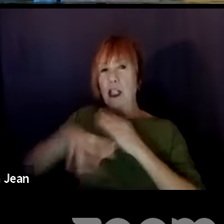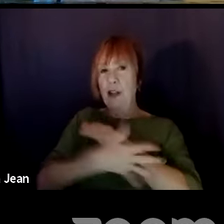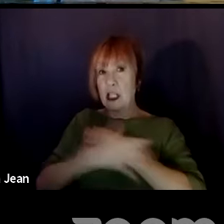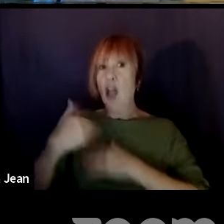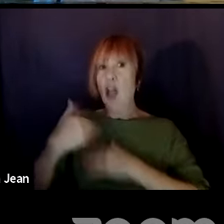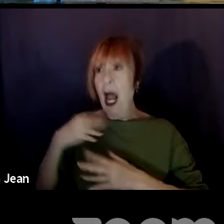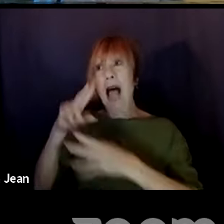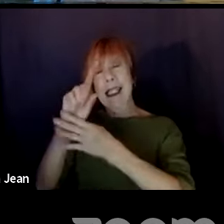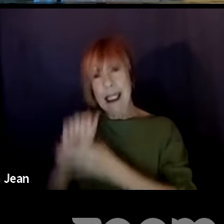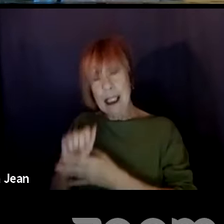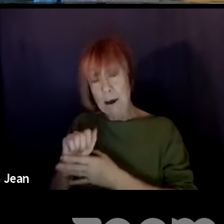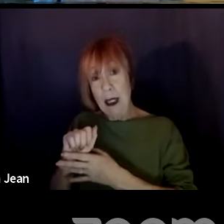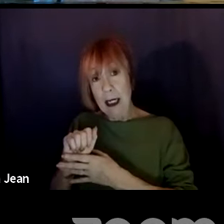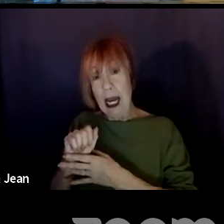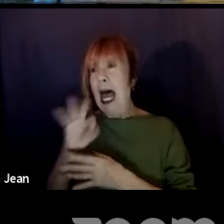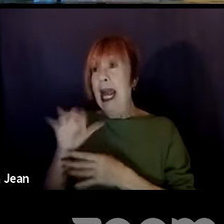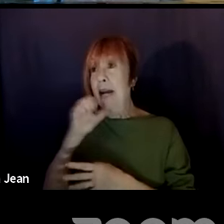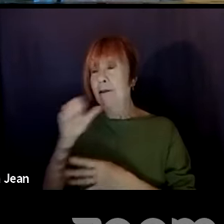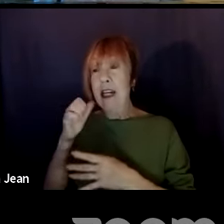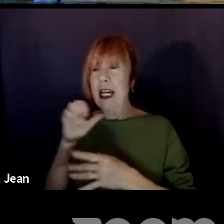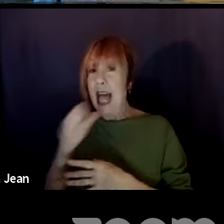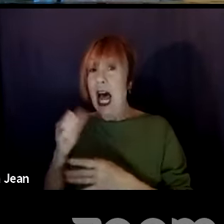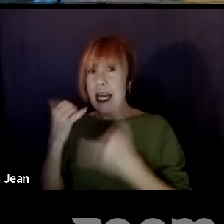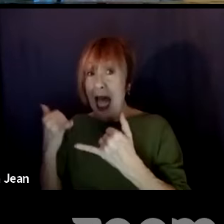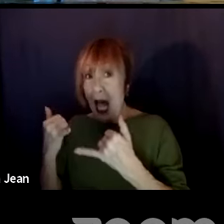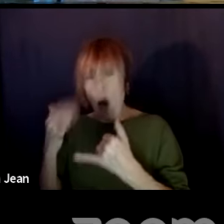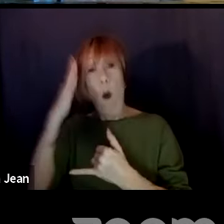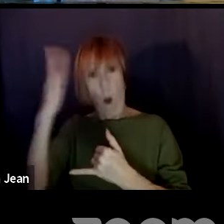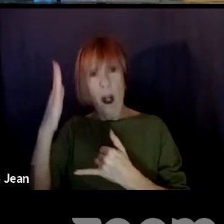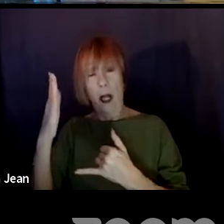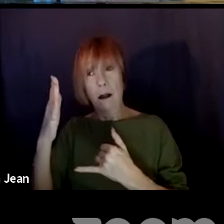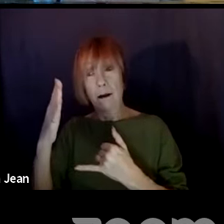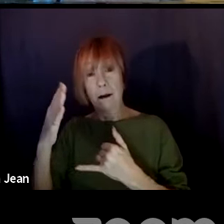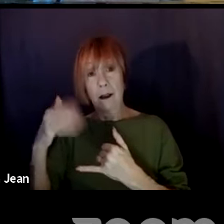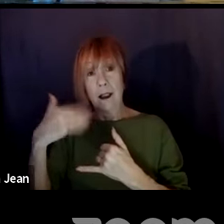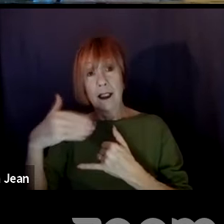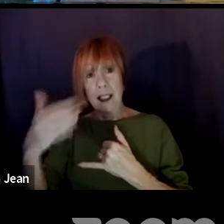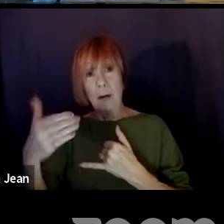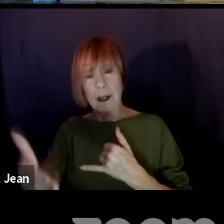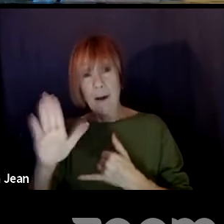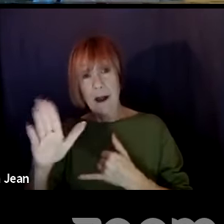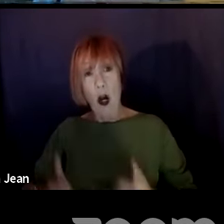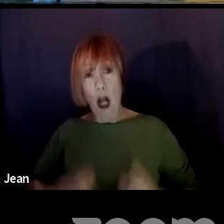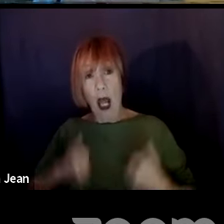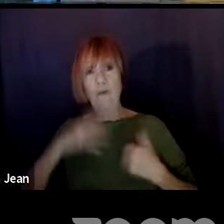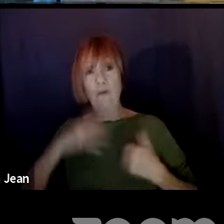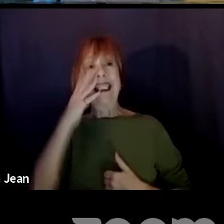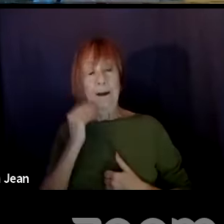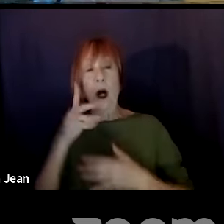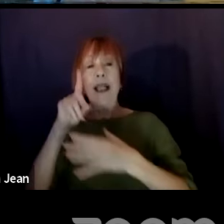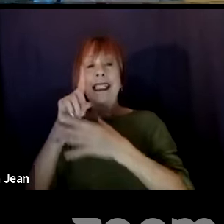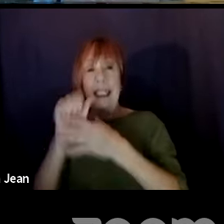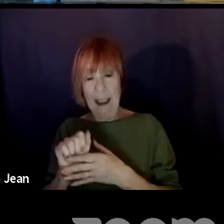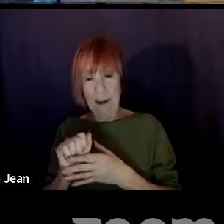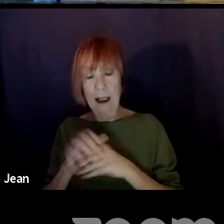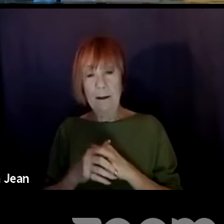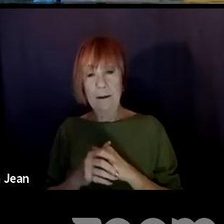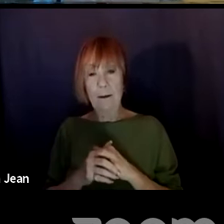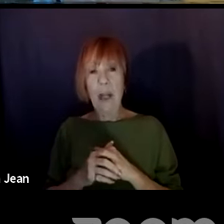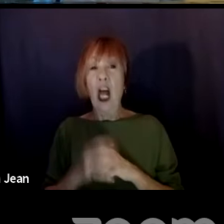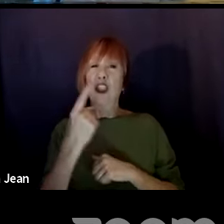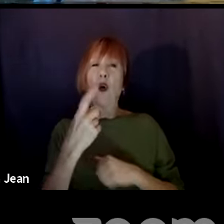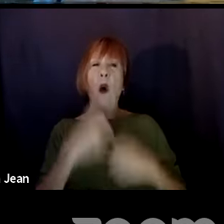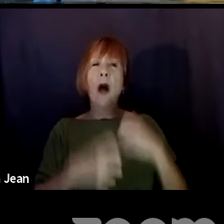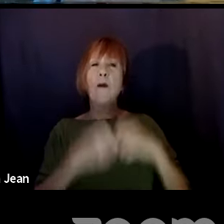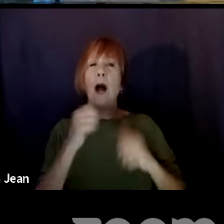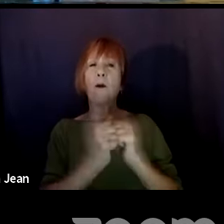And if they don't, they're going to, at some time in their life, experience a disability. So one of the problems in